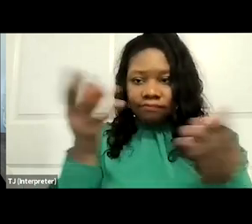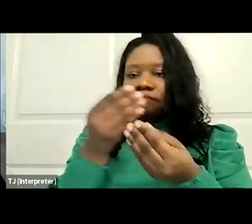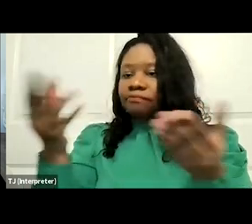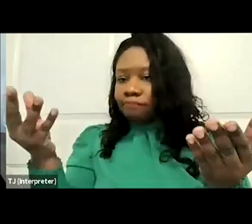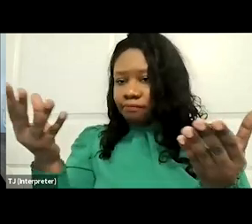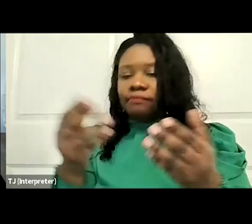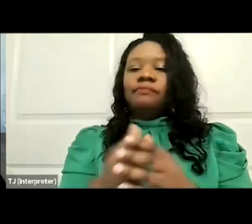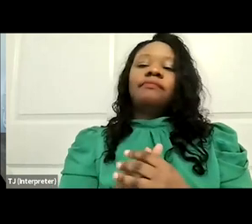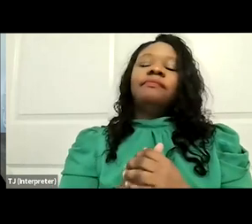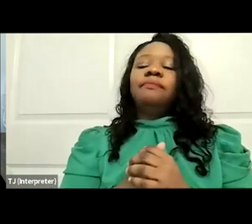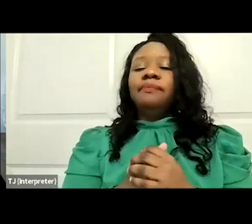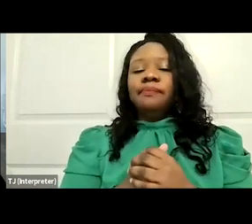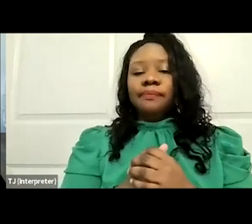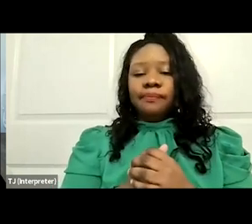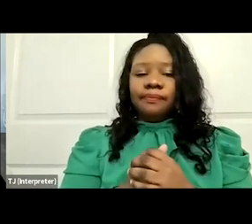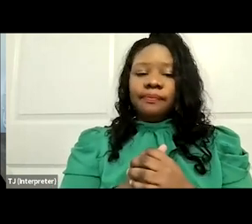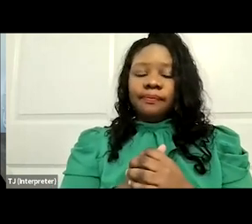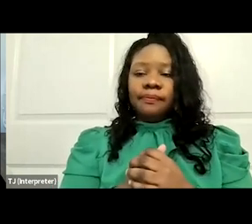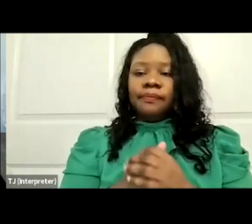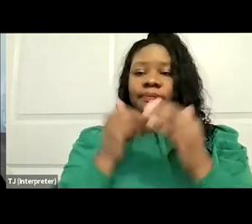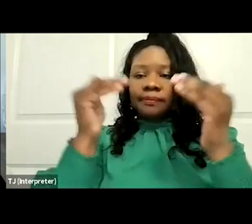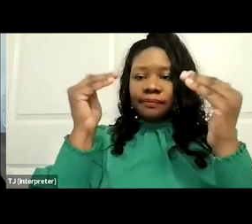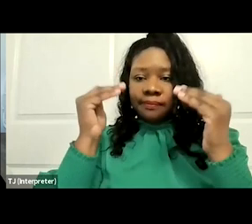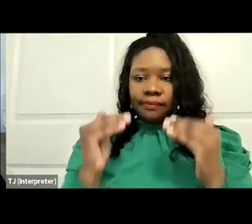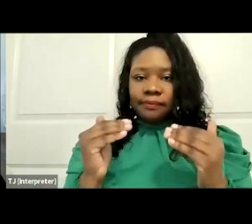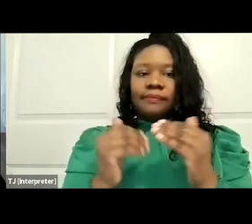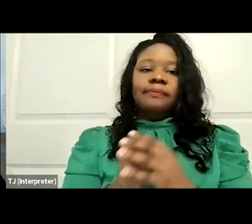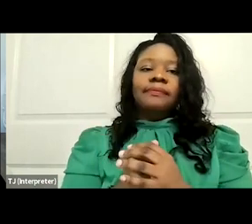that out to you. Next slide, please.